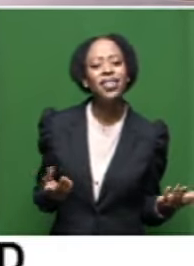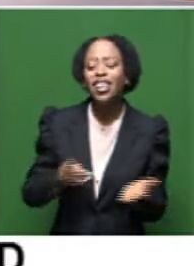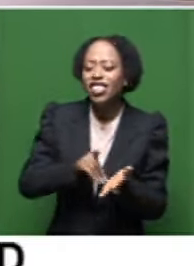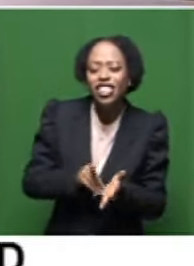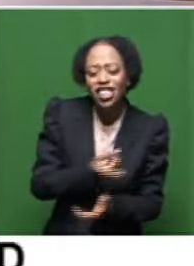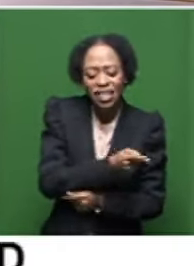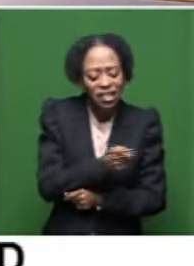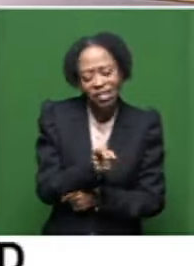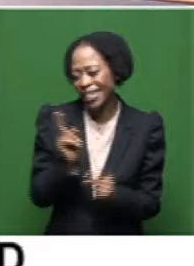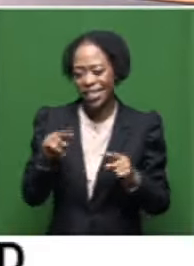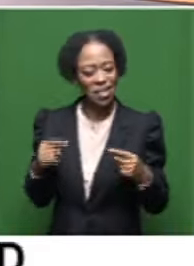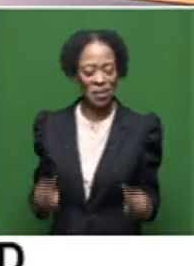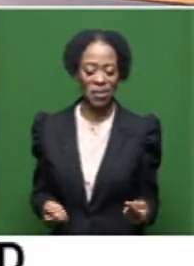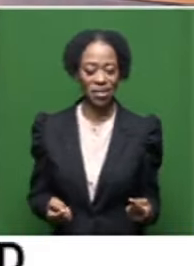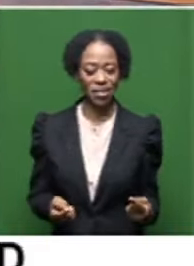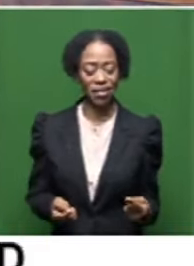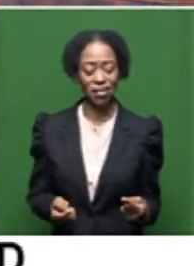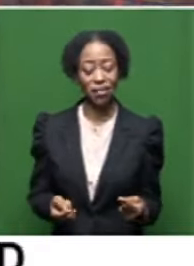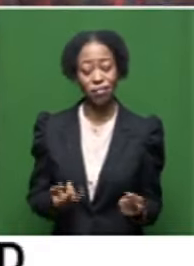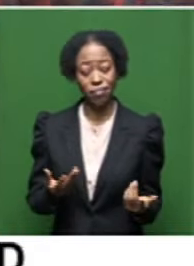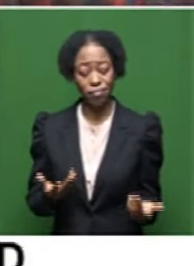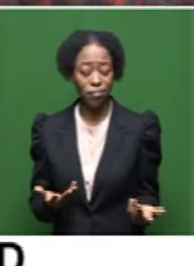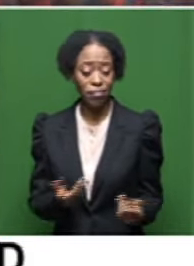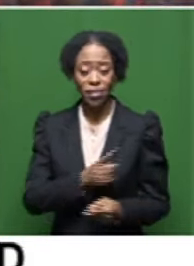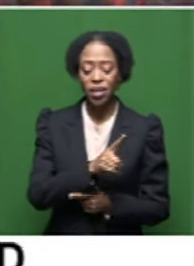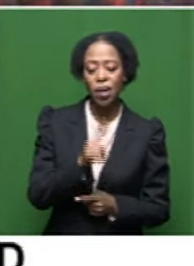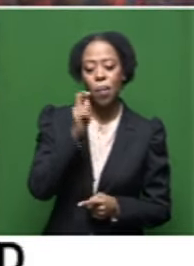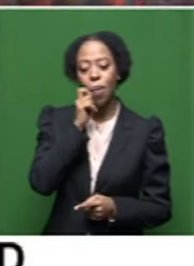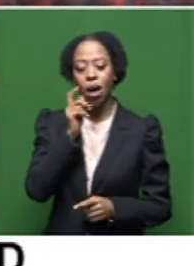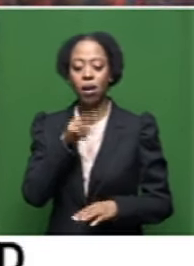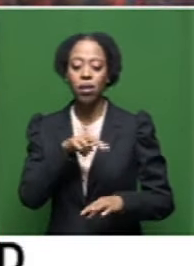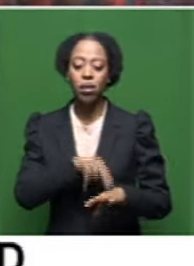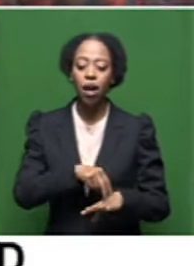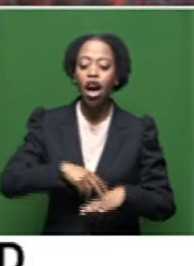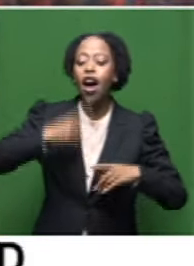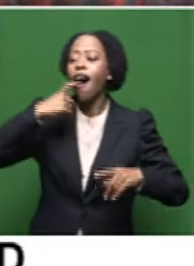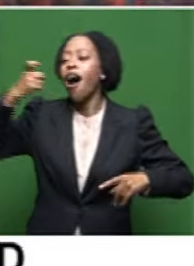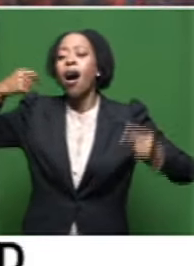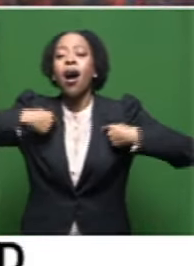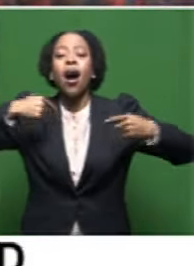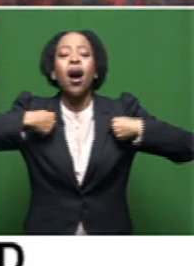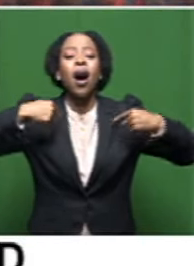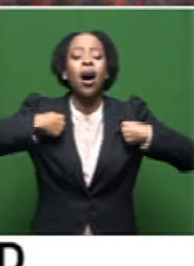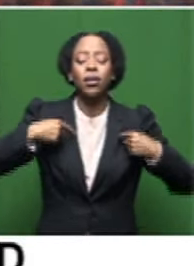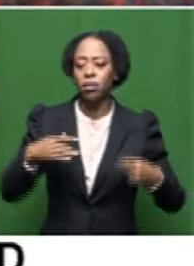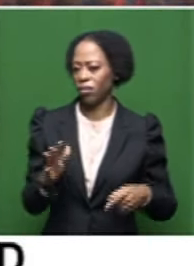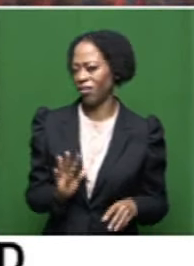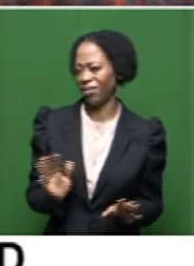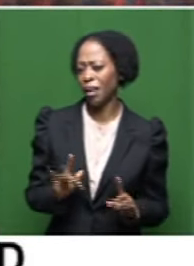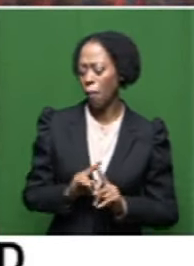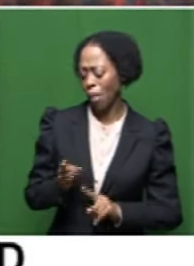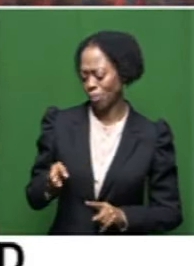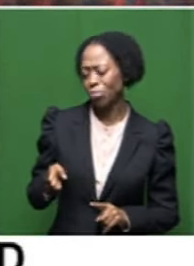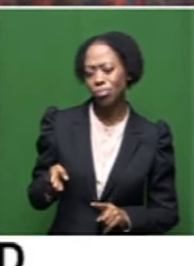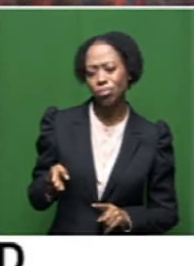erase them even if you wanted to. Again, these were not men who would stand on the rooftops and shout, um, but, but they were